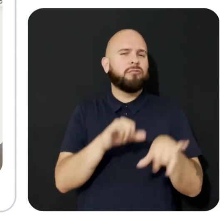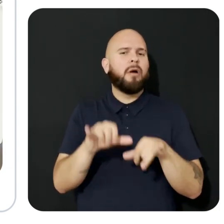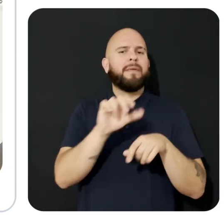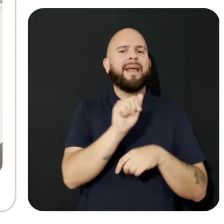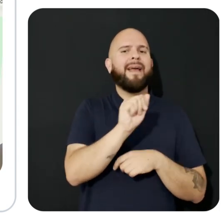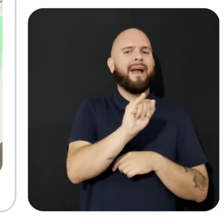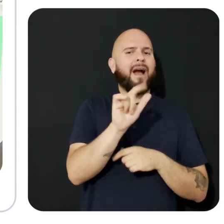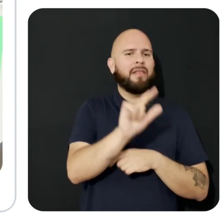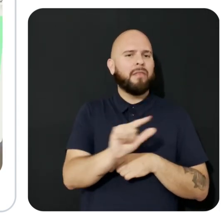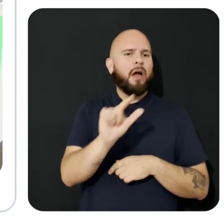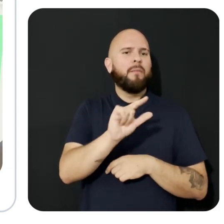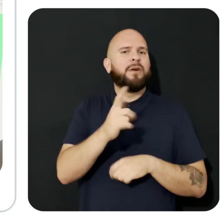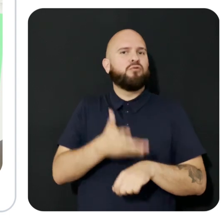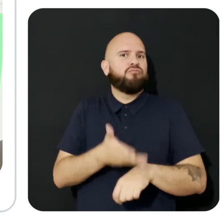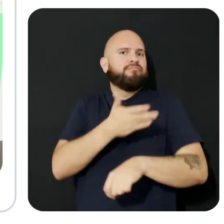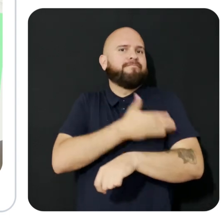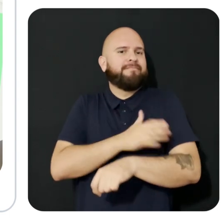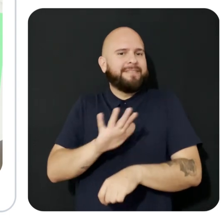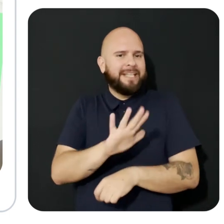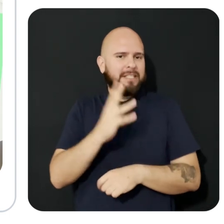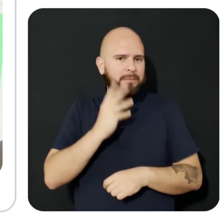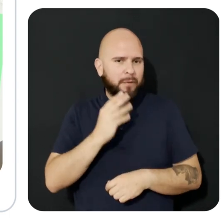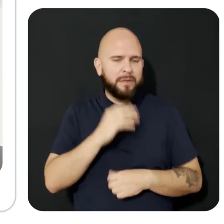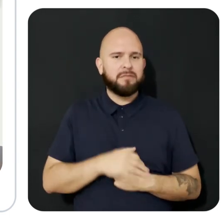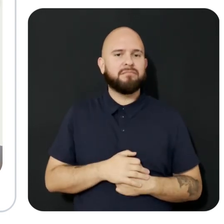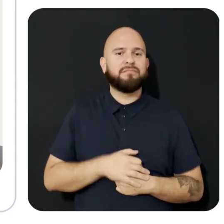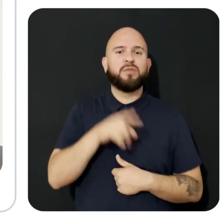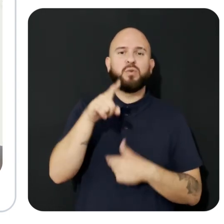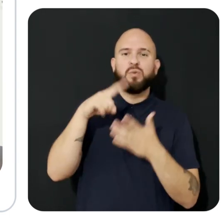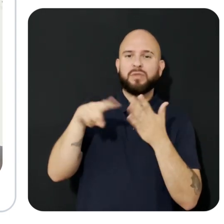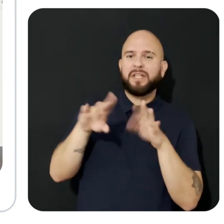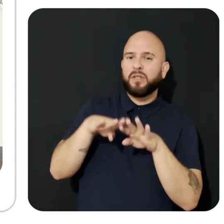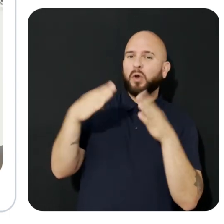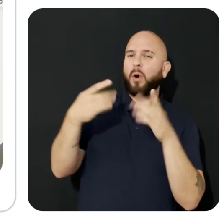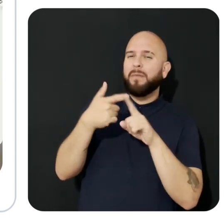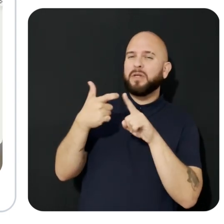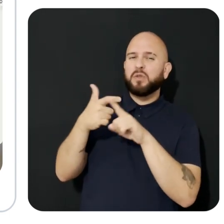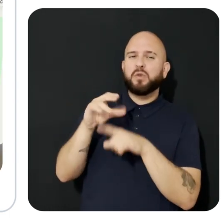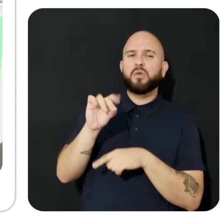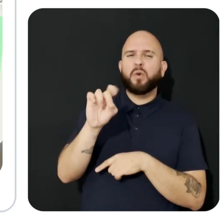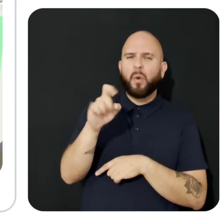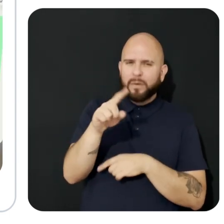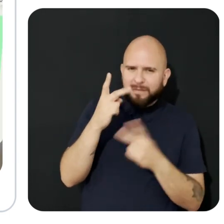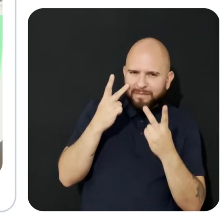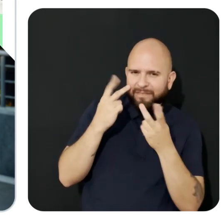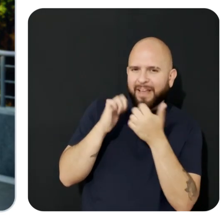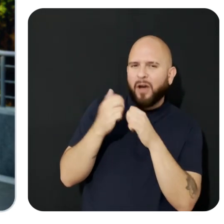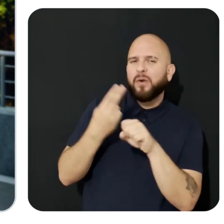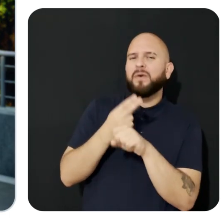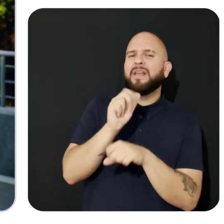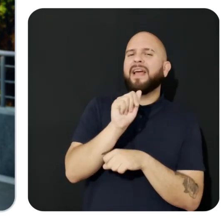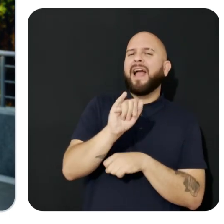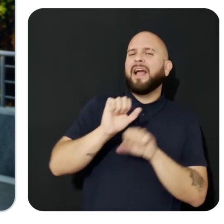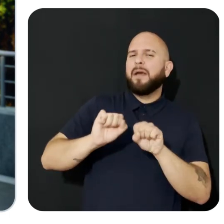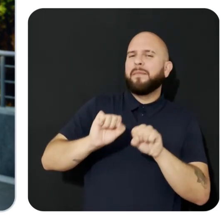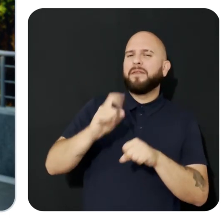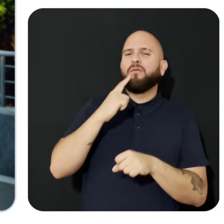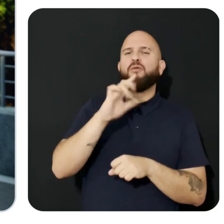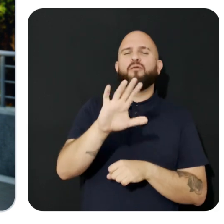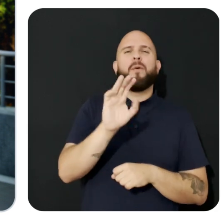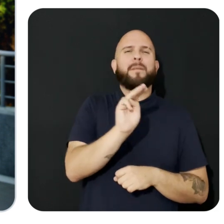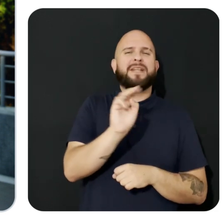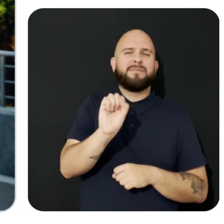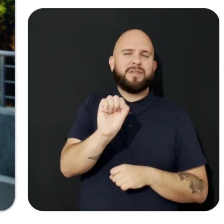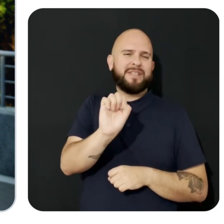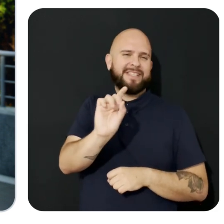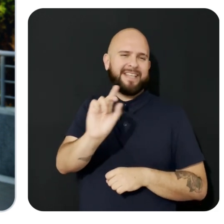the open source code to see how simple it is to add AI capabilities to your Meta Spatial SDK app. You saw some great example